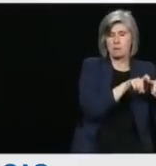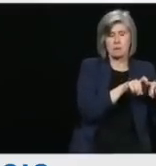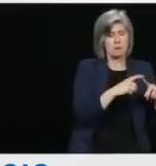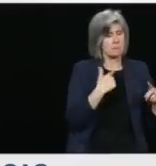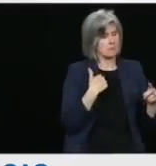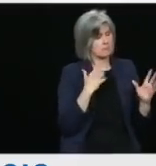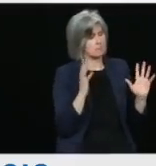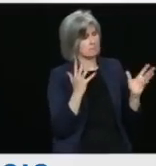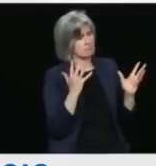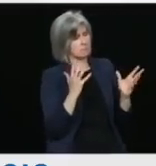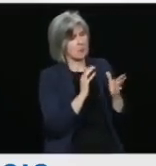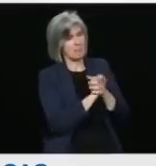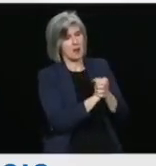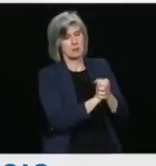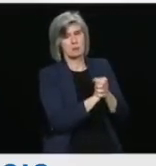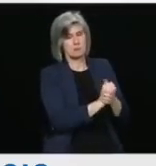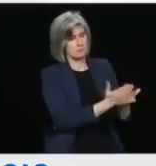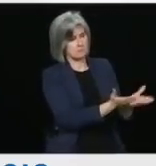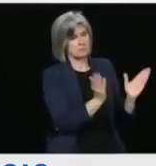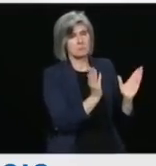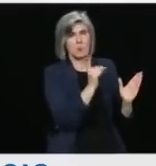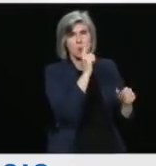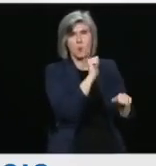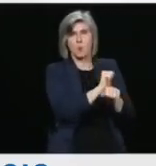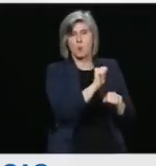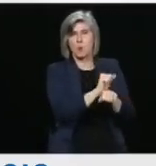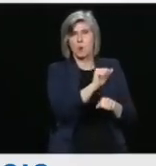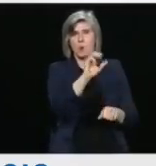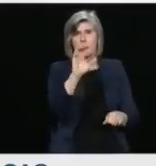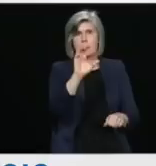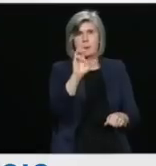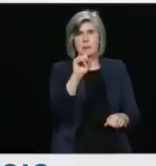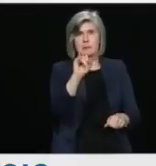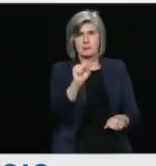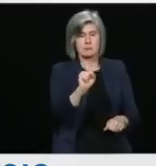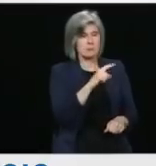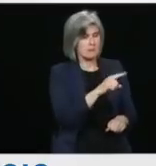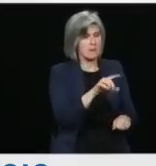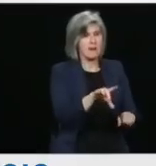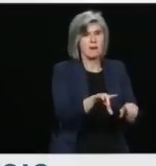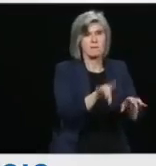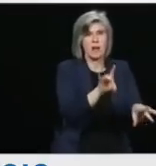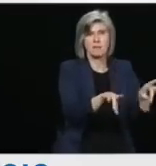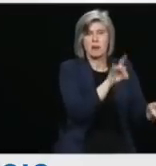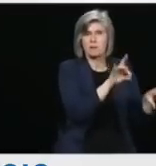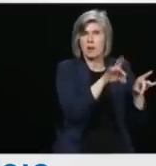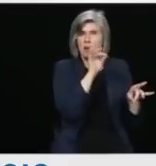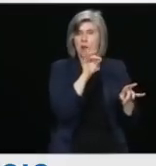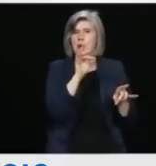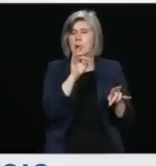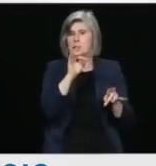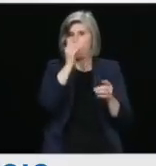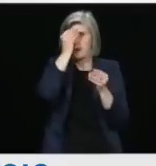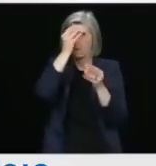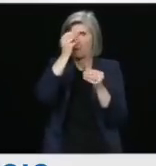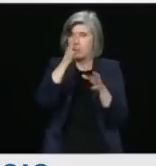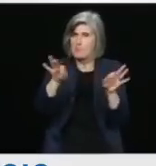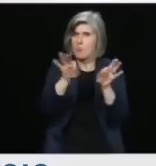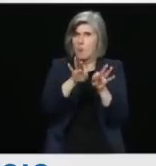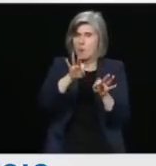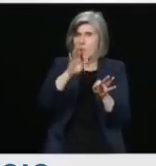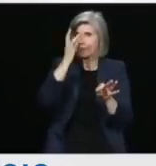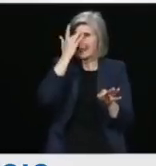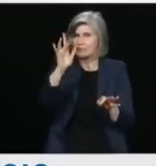of being able to collect the crucial intelligence that is at play here. Minister Lamedi has also addressed the